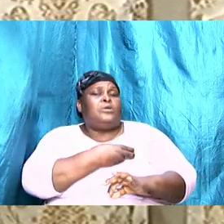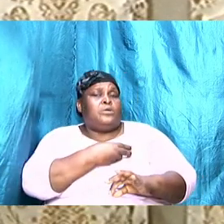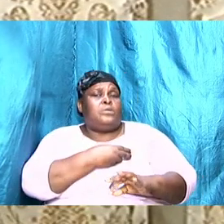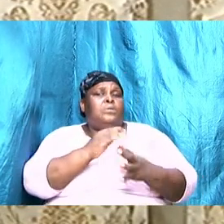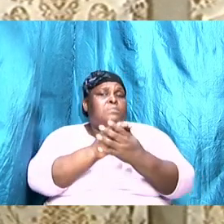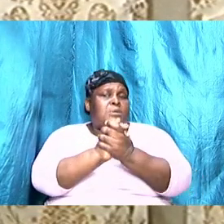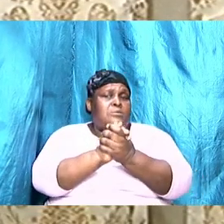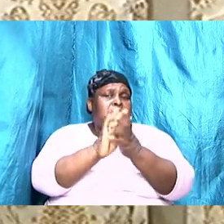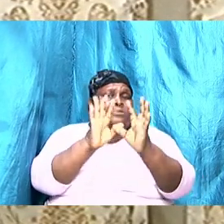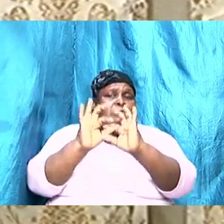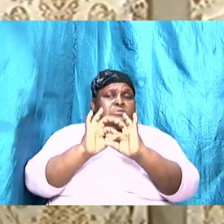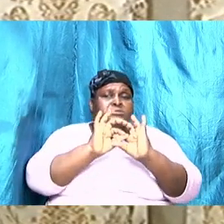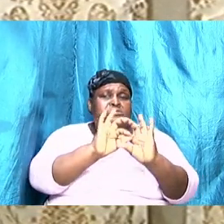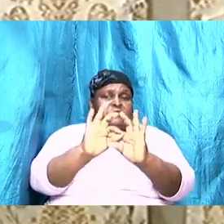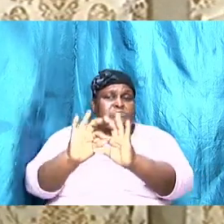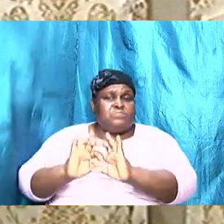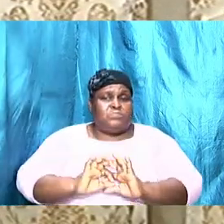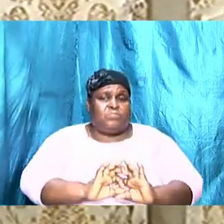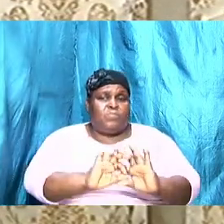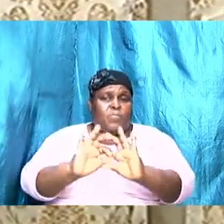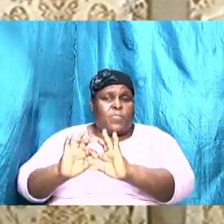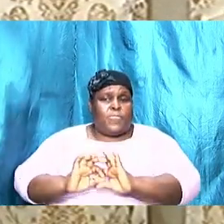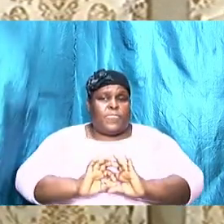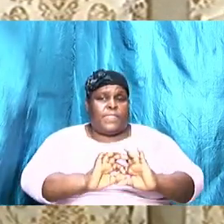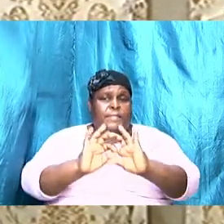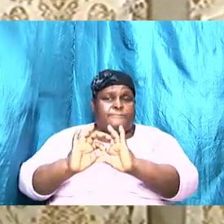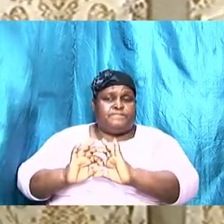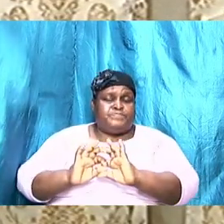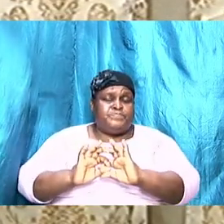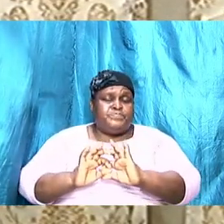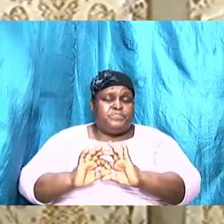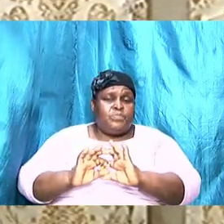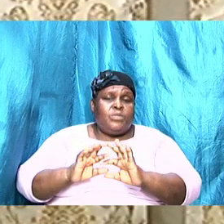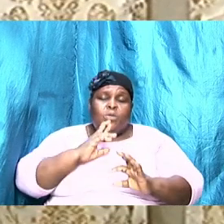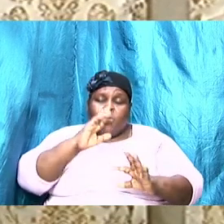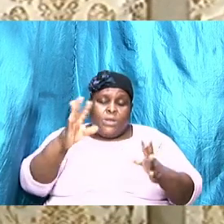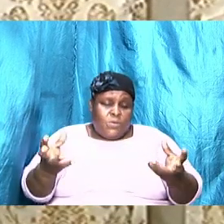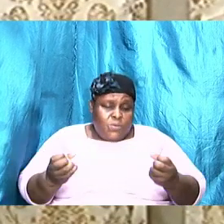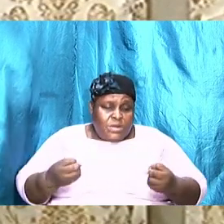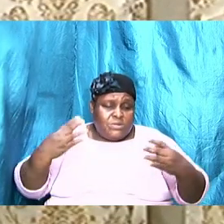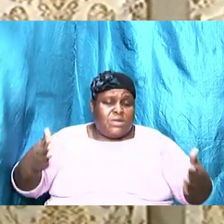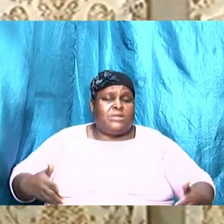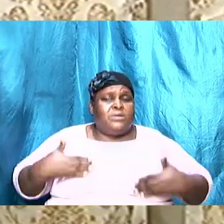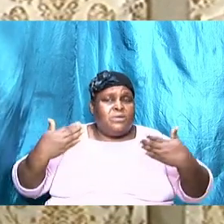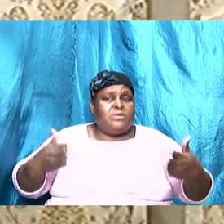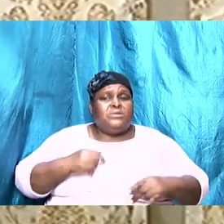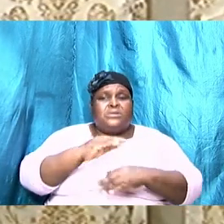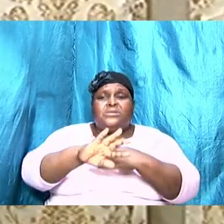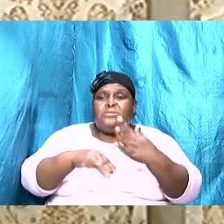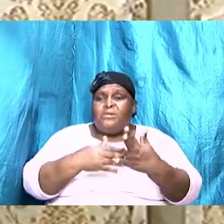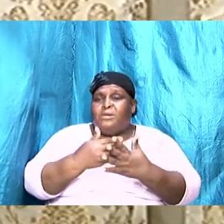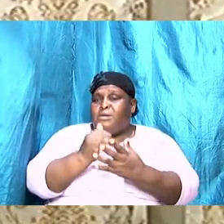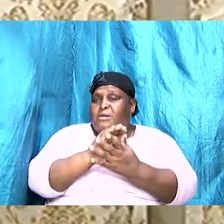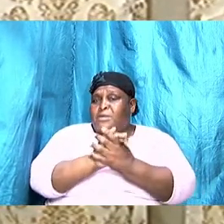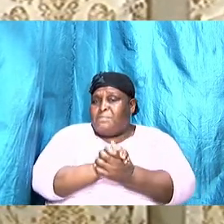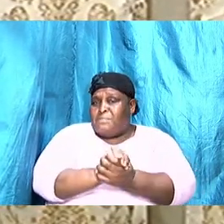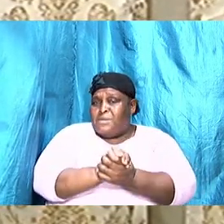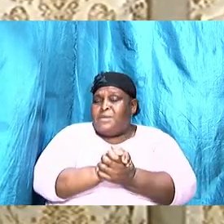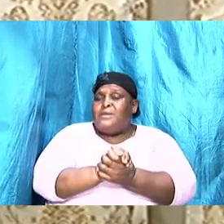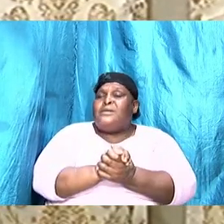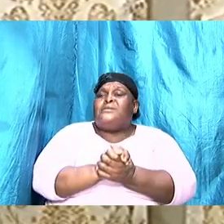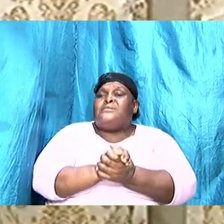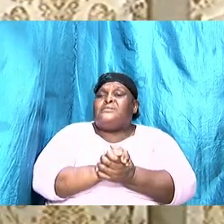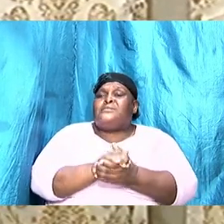relationship. And I really want to encourage all the married couples. I really want us to